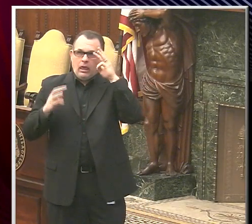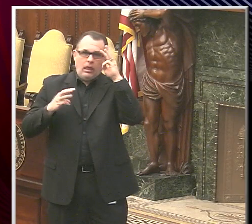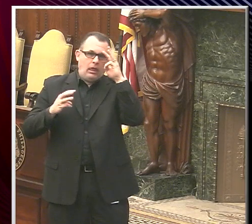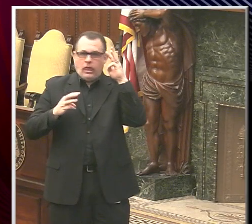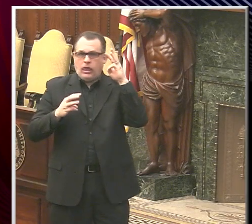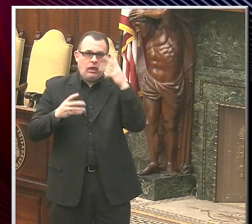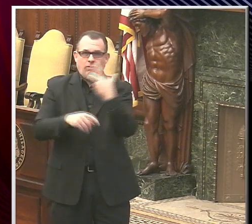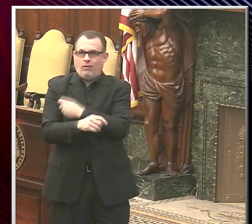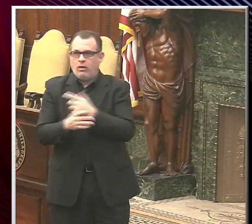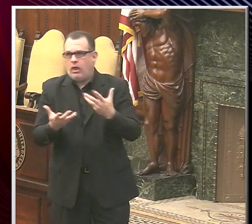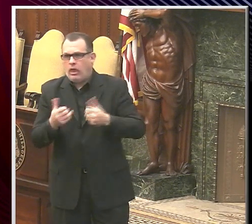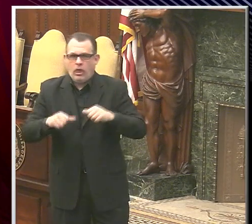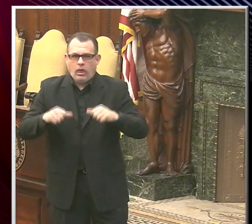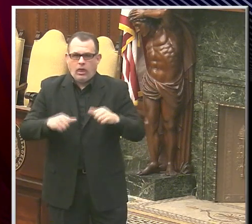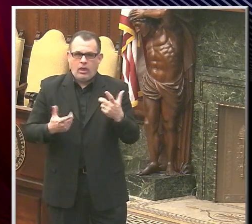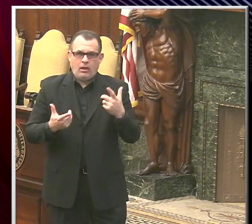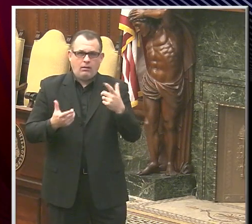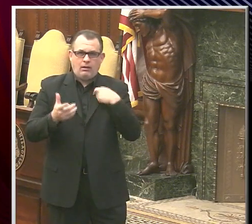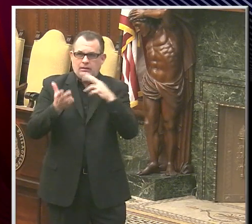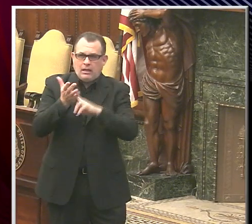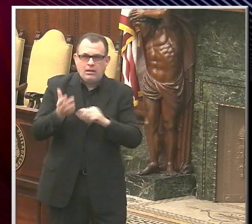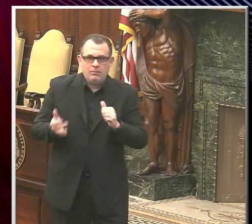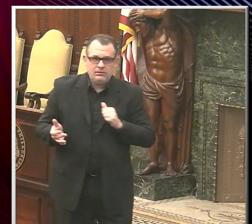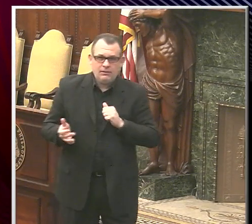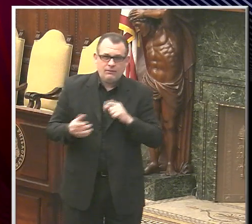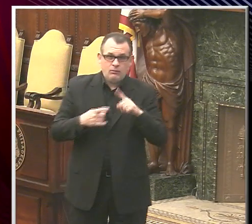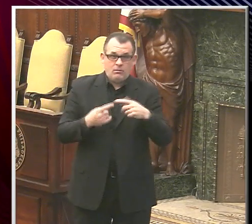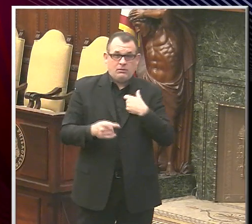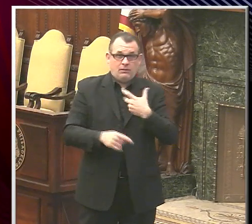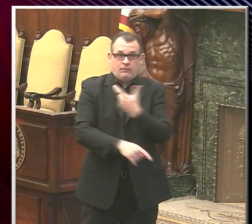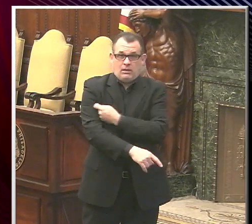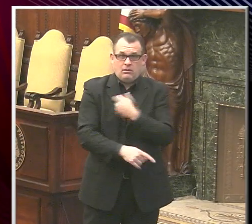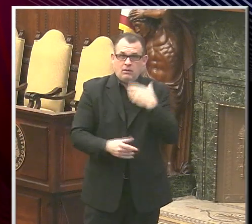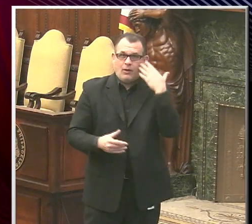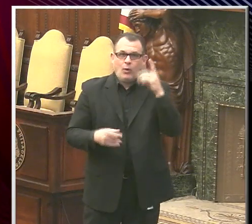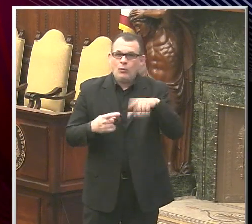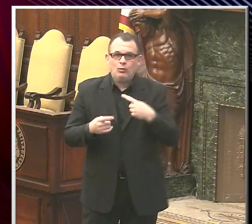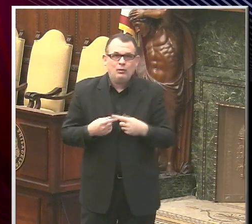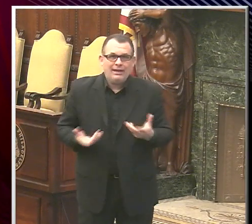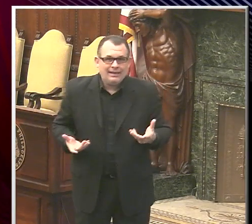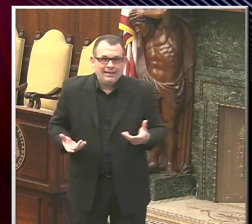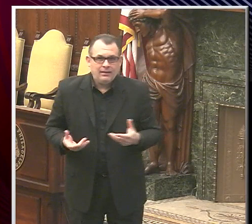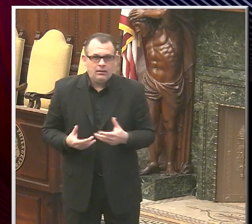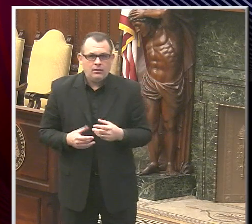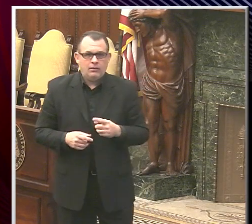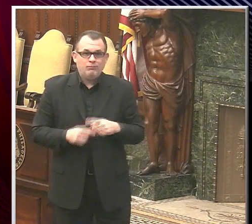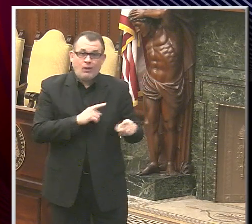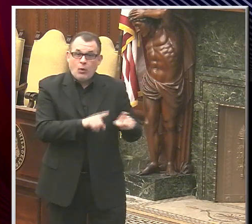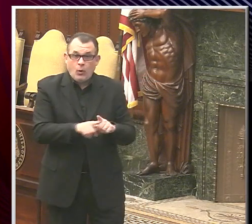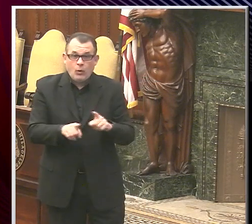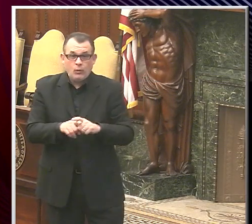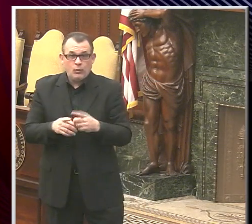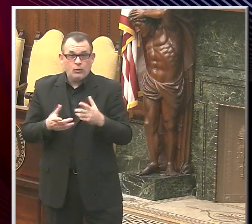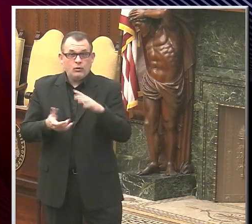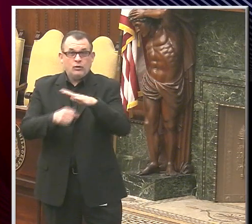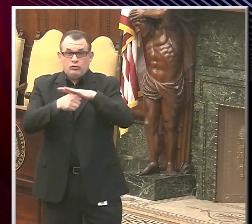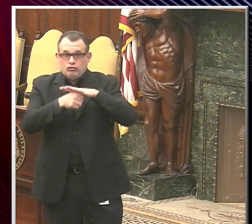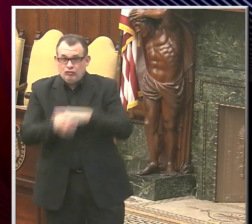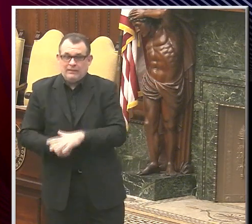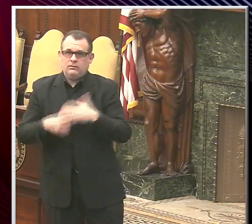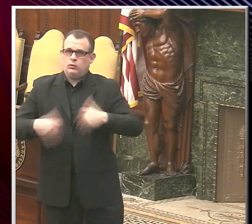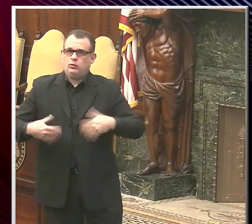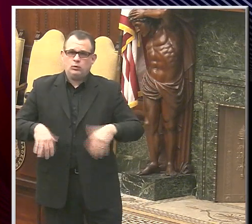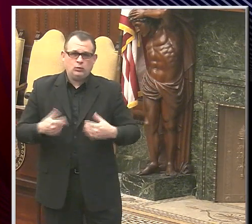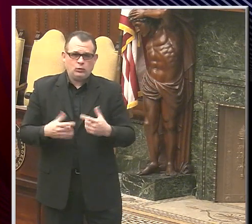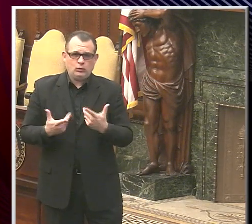You know, I signed up for one myself. I don't know when that'll be. And I understand, you know, the stress. So we're going to work with CHOP to try to get that